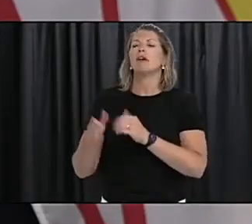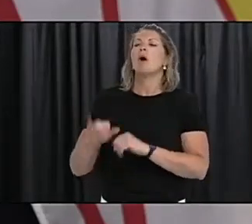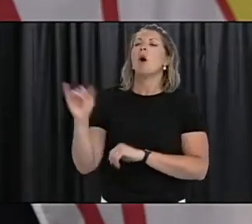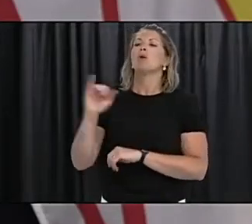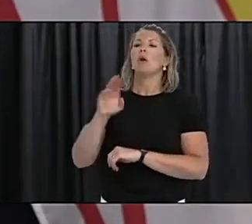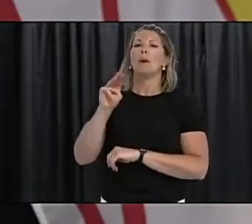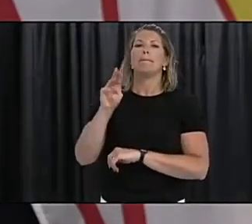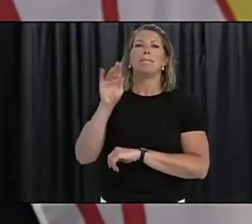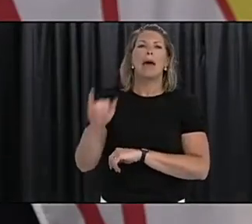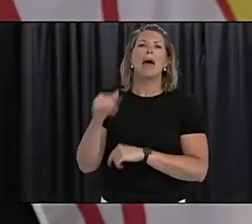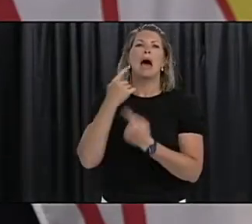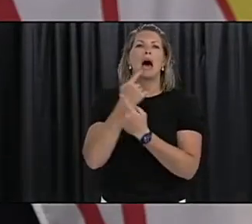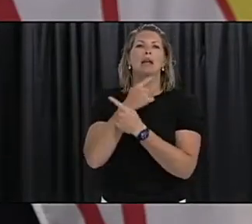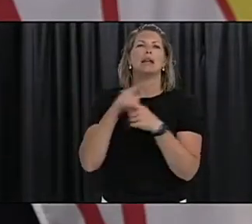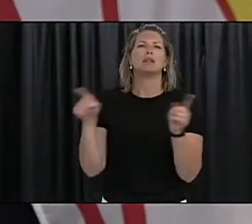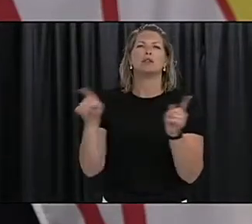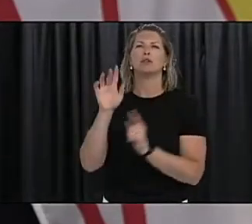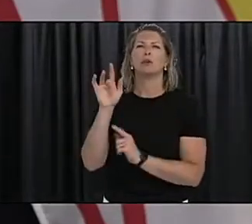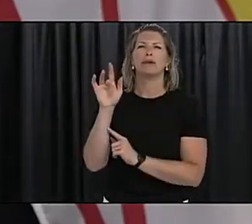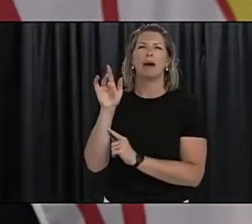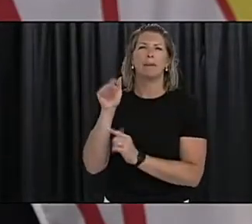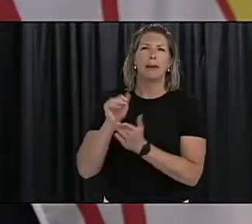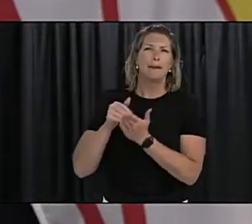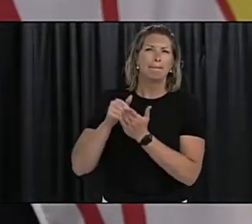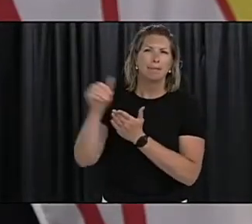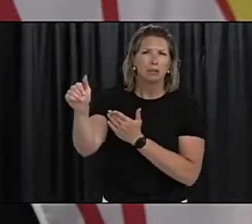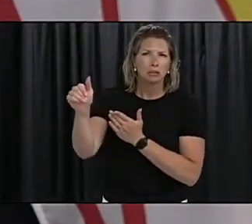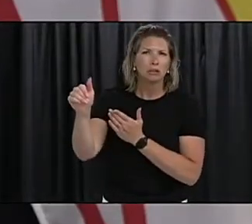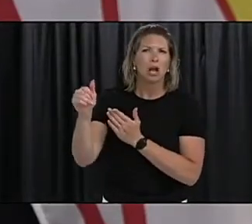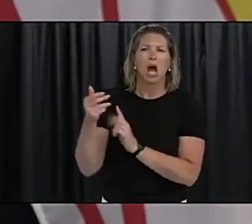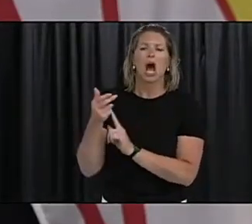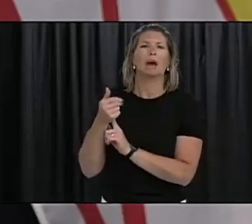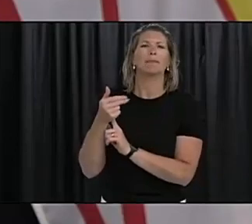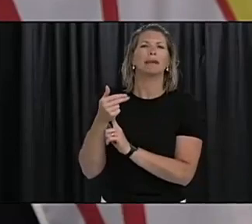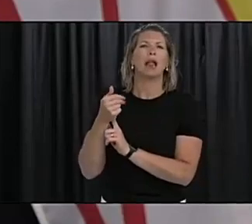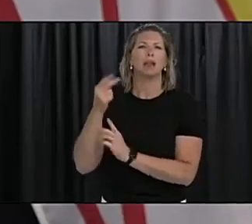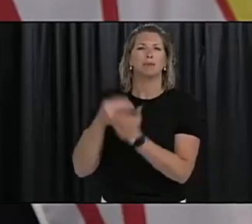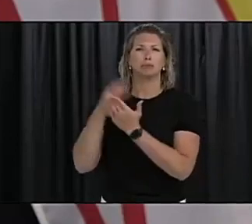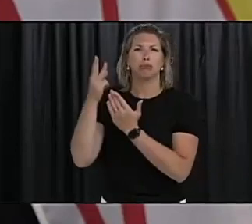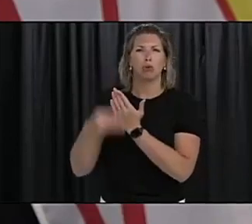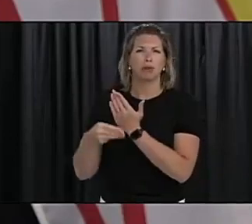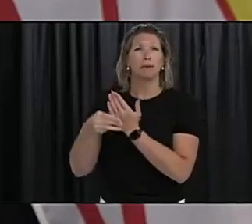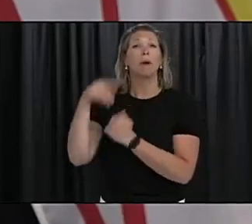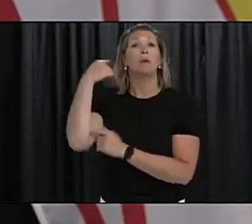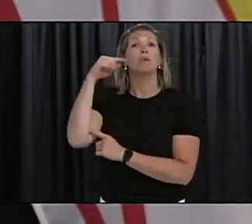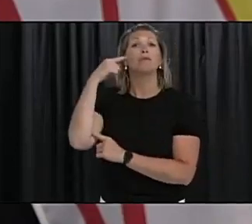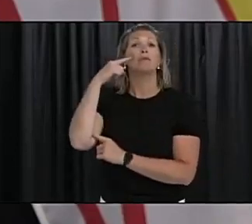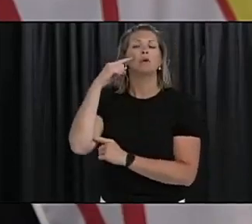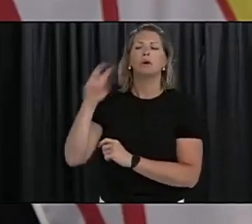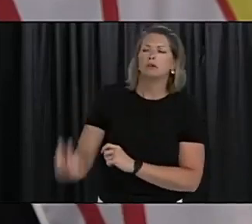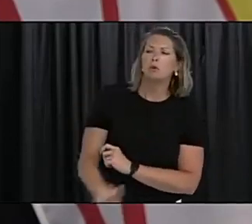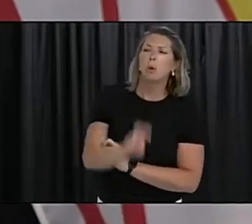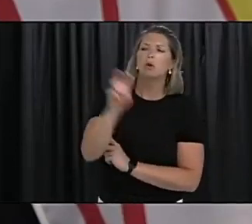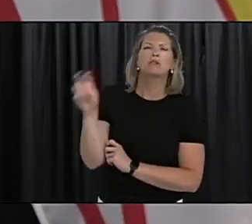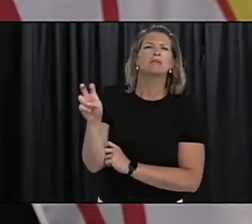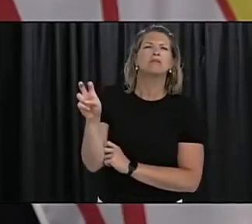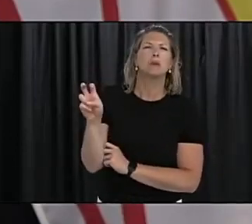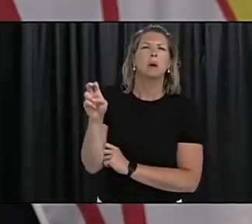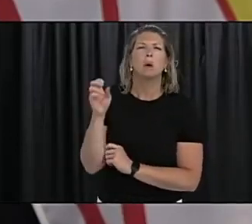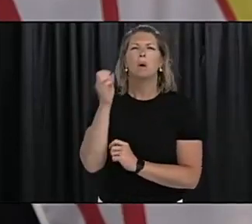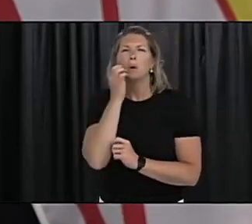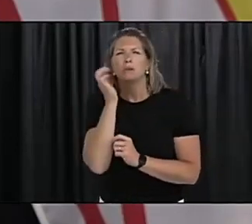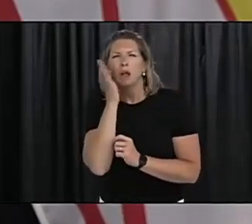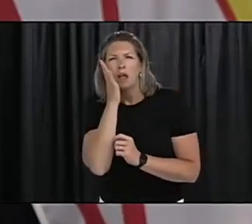announced in May, is also making a positive difference to our province. It's a program that's assisting businesses and in turn communities